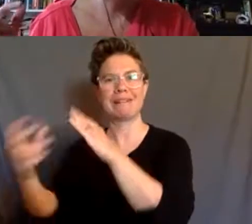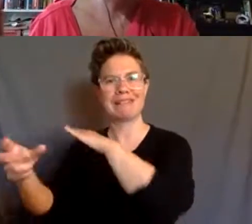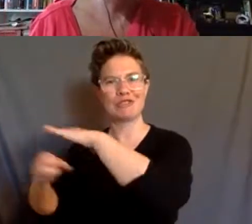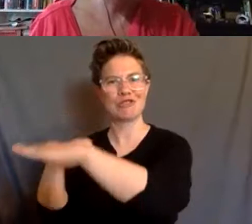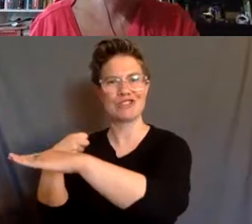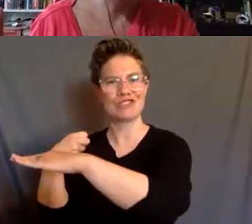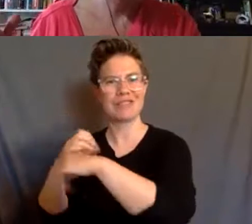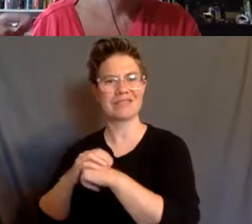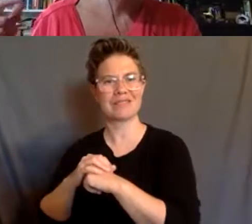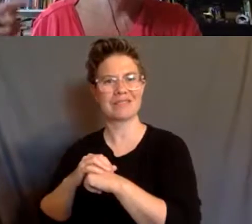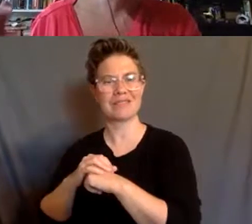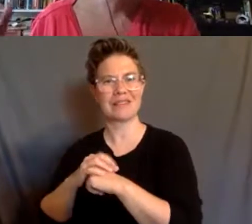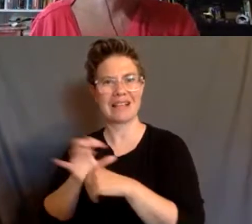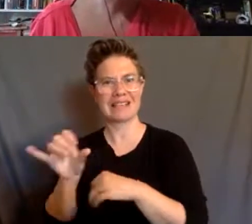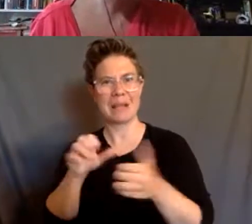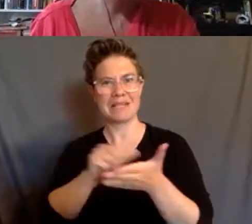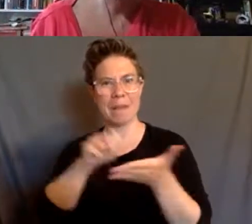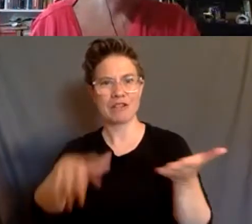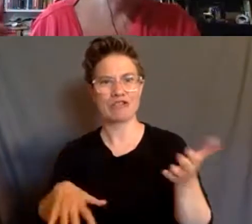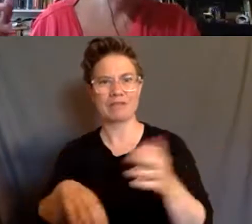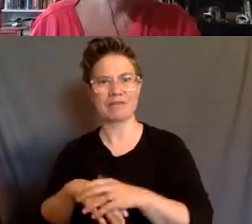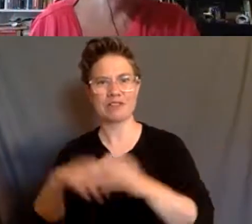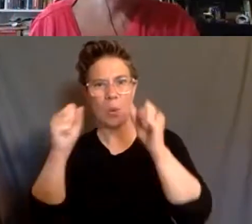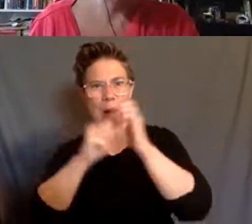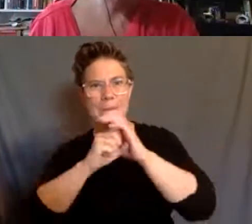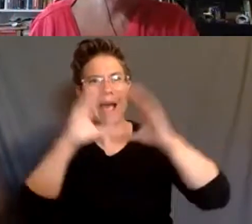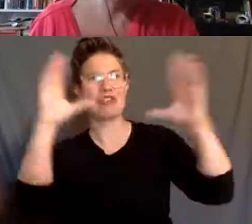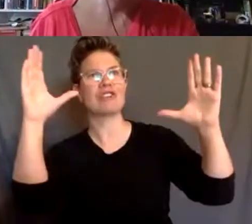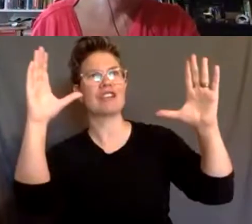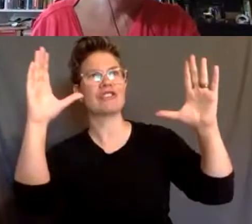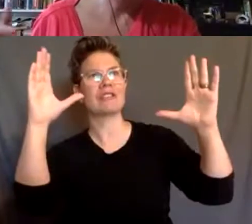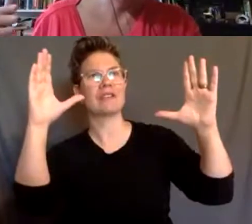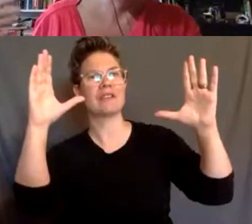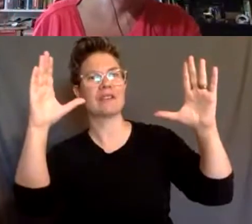as abolition and imagining abolition as disability centered.